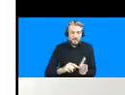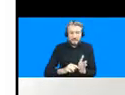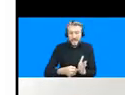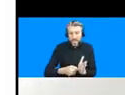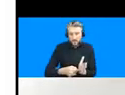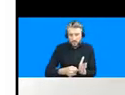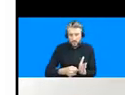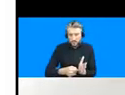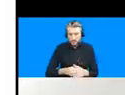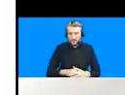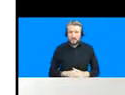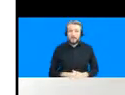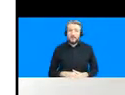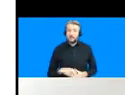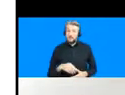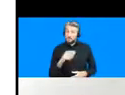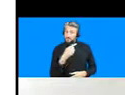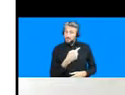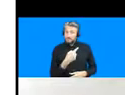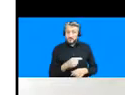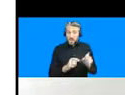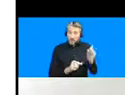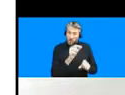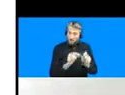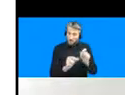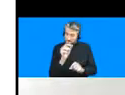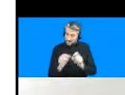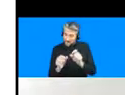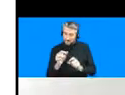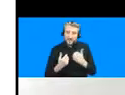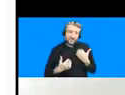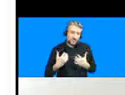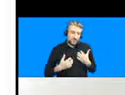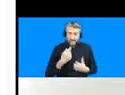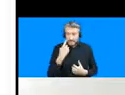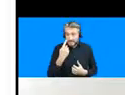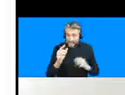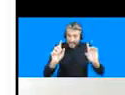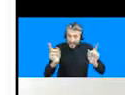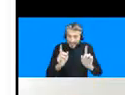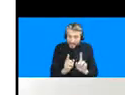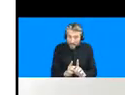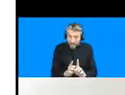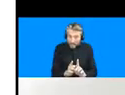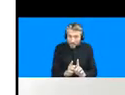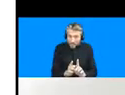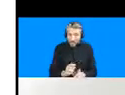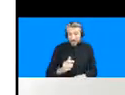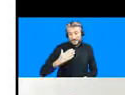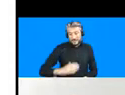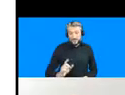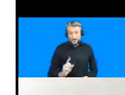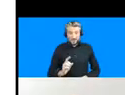the the grand challenge that we face is for example in india they'll need to build a city the size of chicago